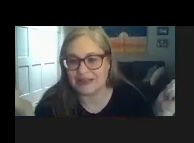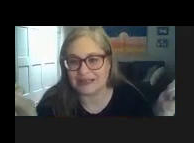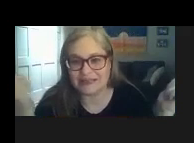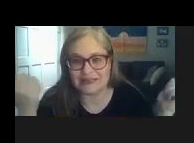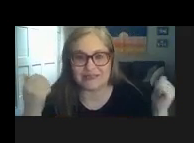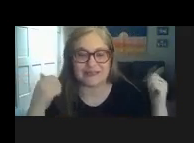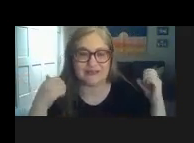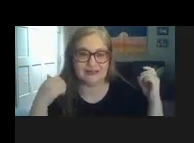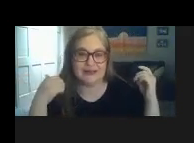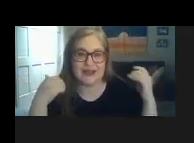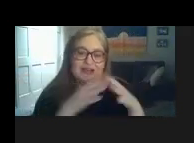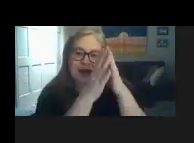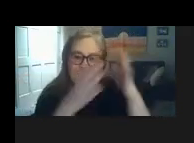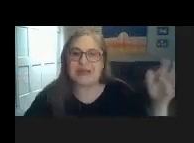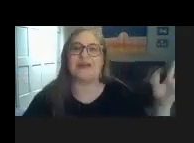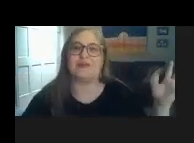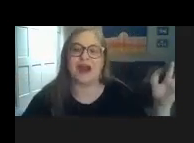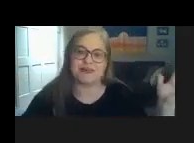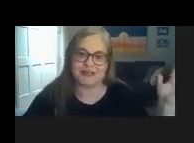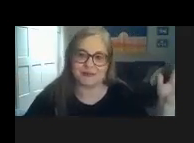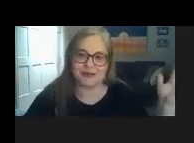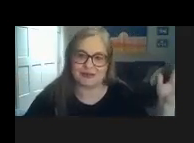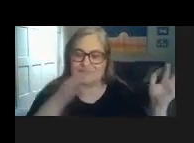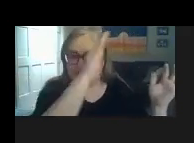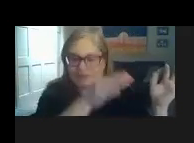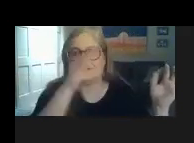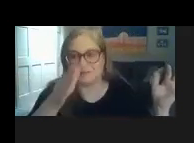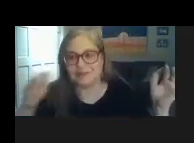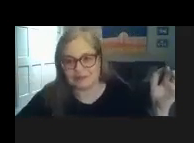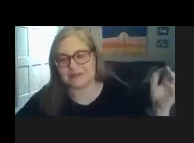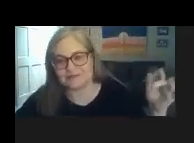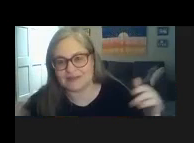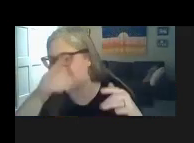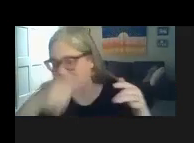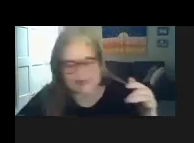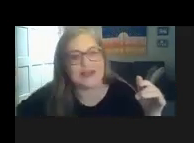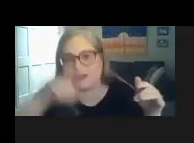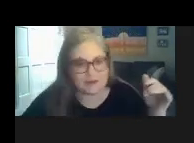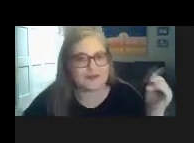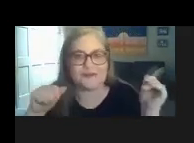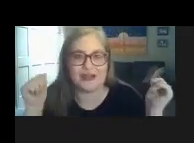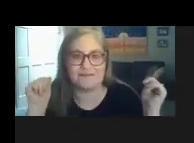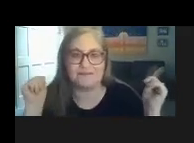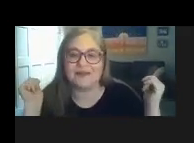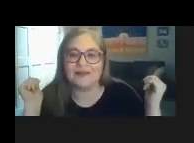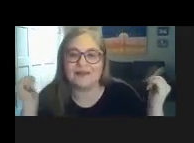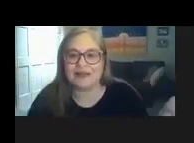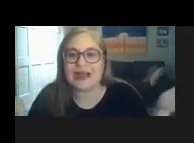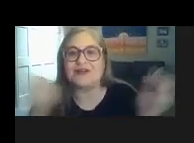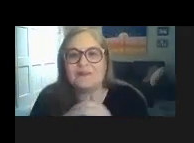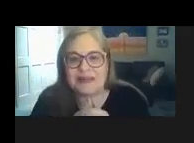get what they need to succeed and you kind of know how the process works it's the same cycle over and over again